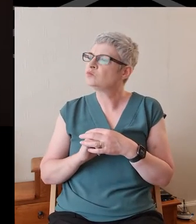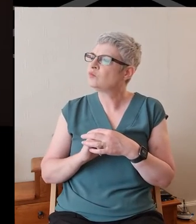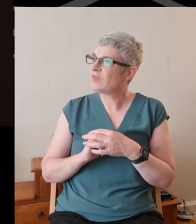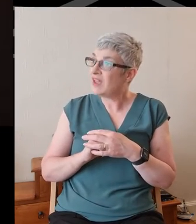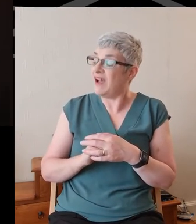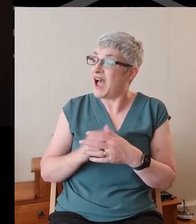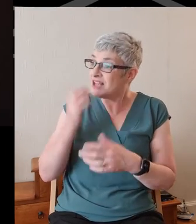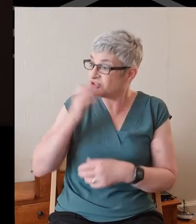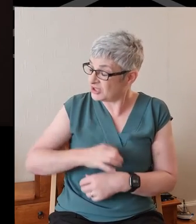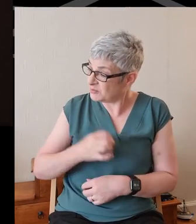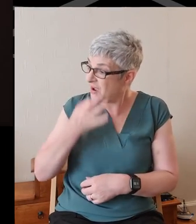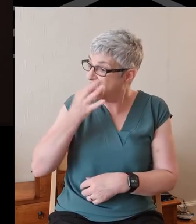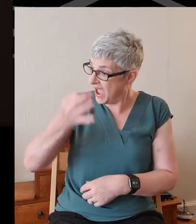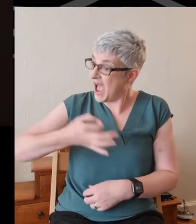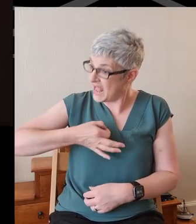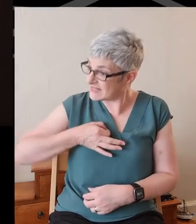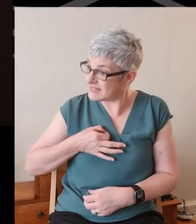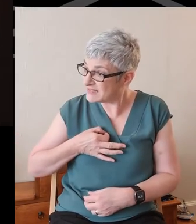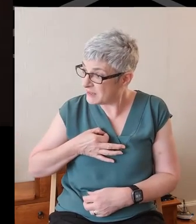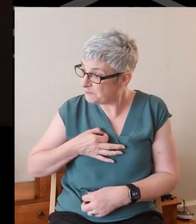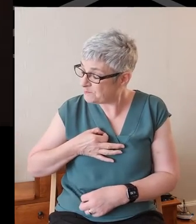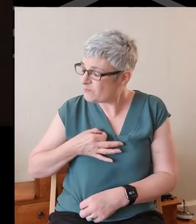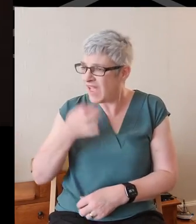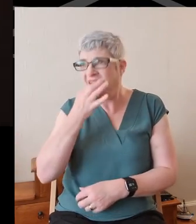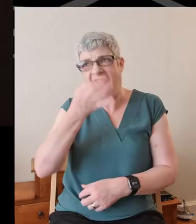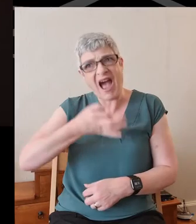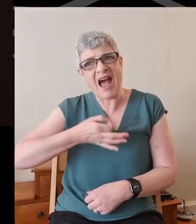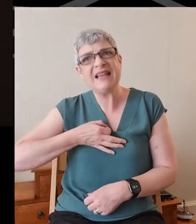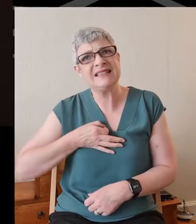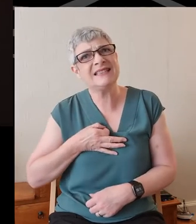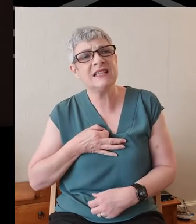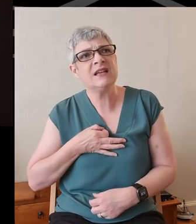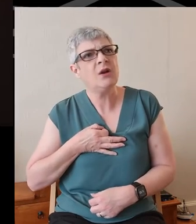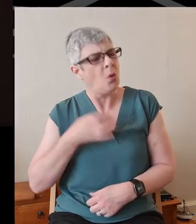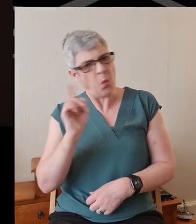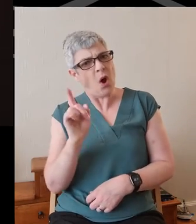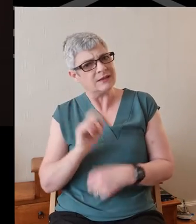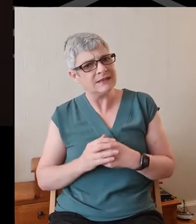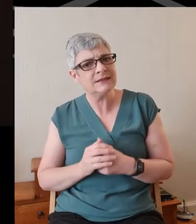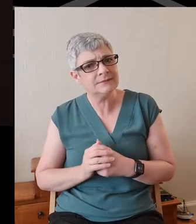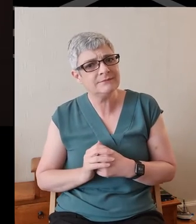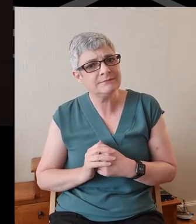That's just what I ask myself. I ask myself, what?